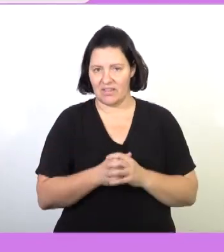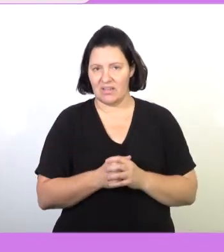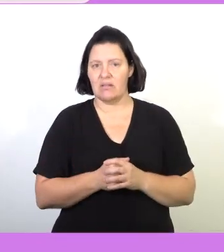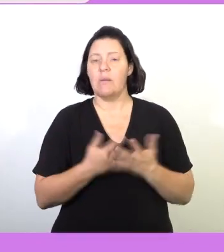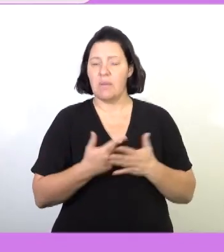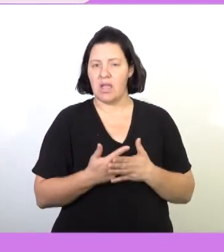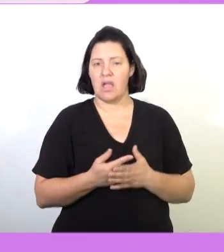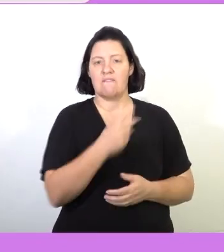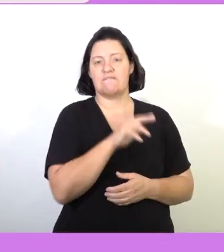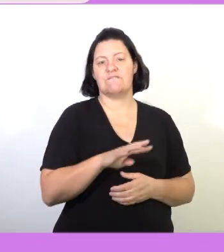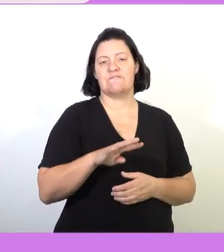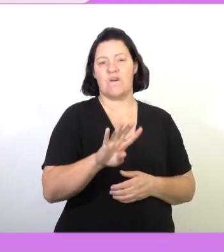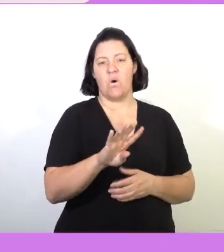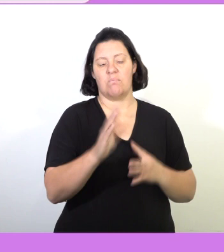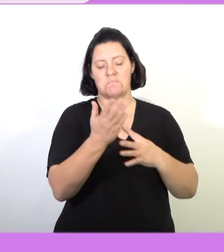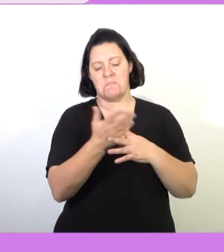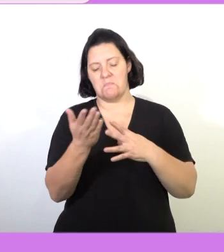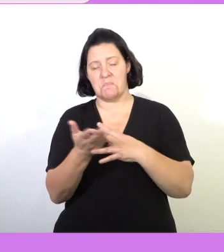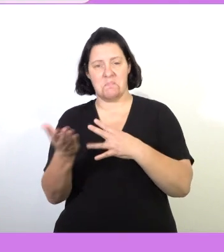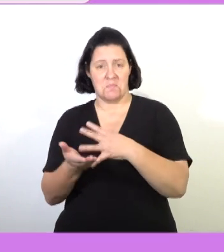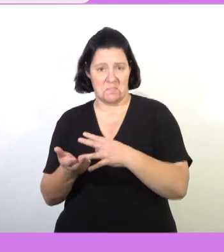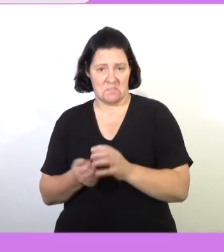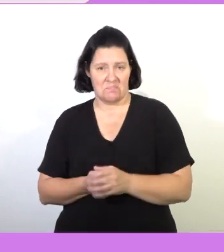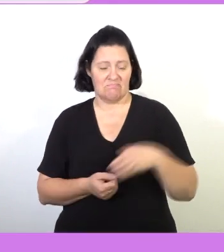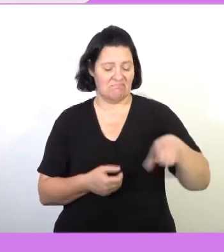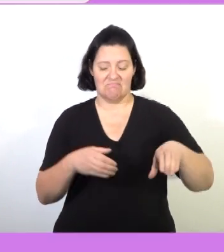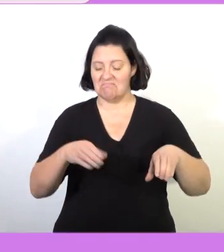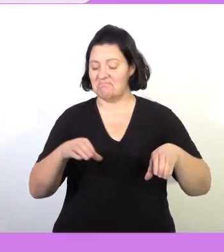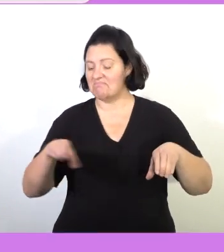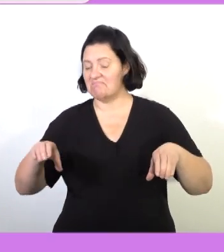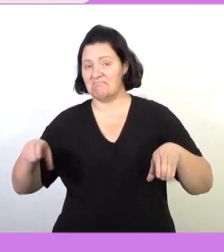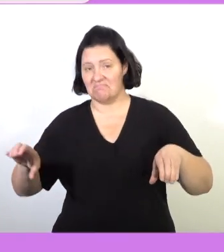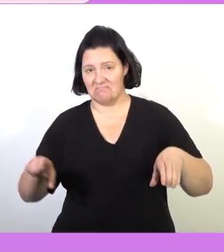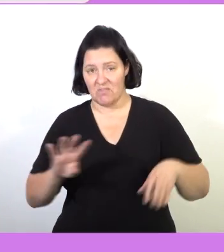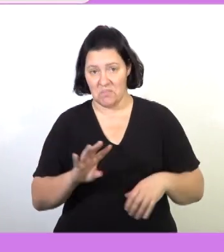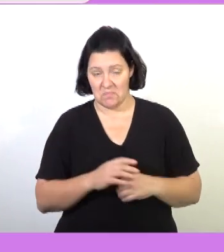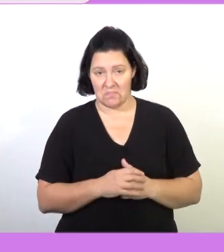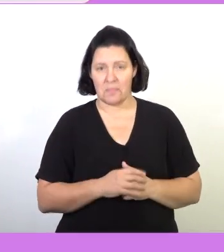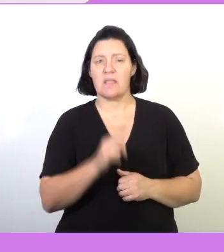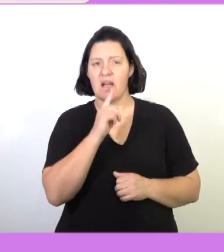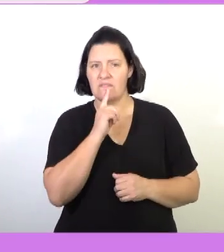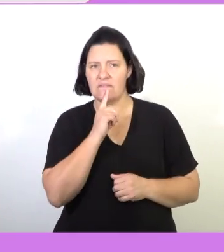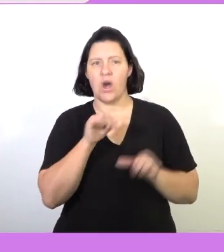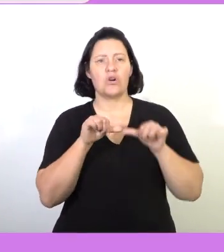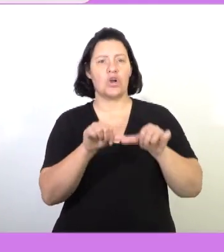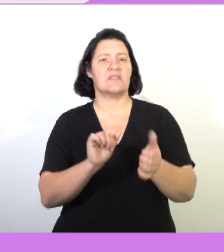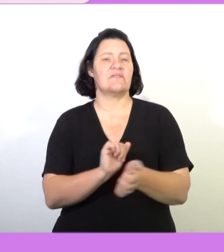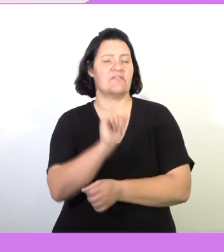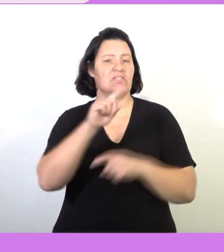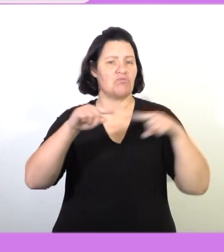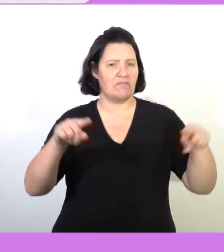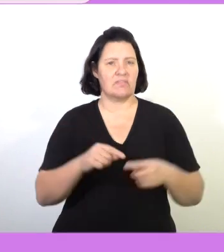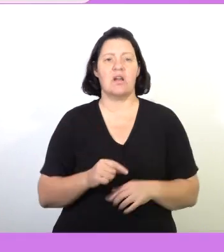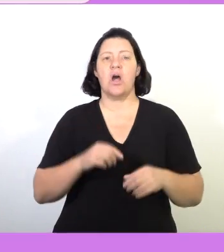We have divided it into four sections and we are going to look at the constant fixed graphs, the